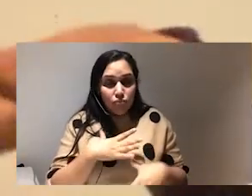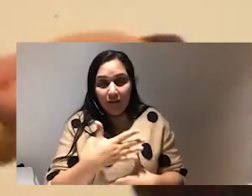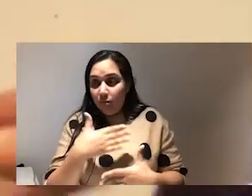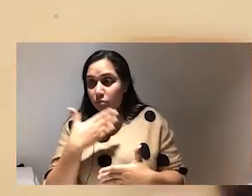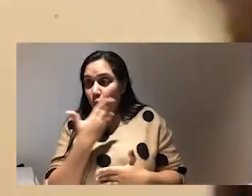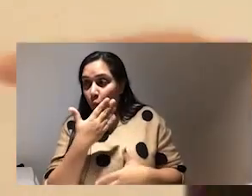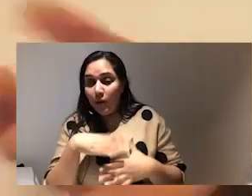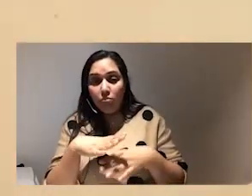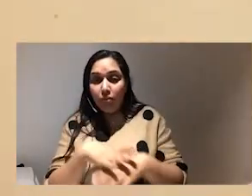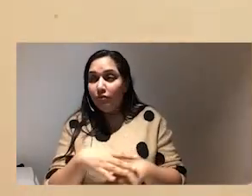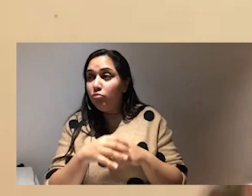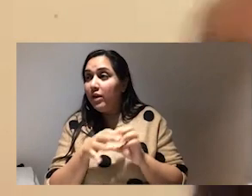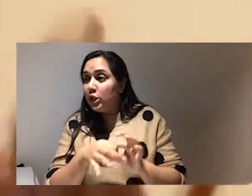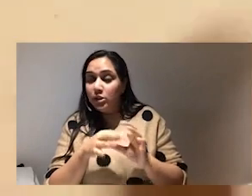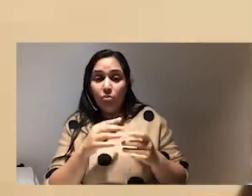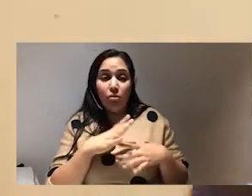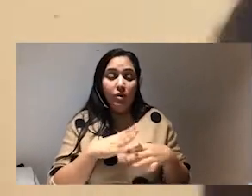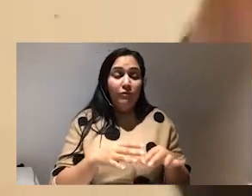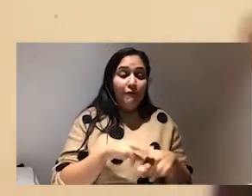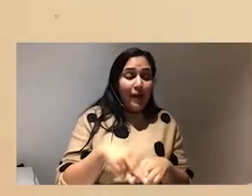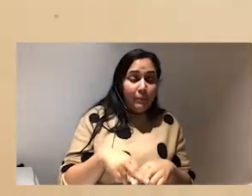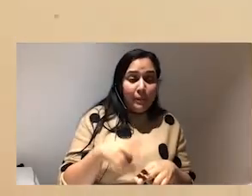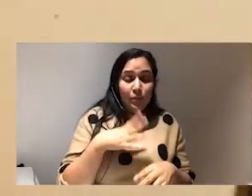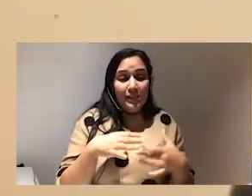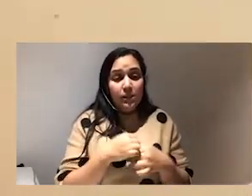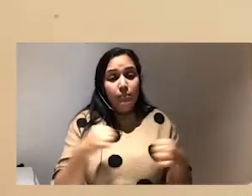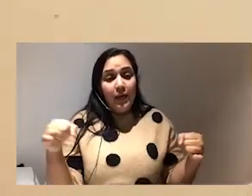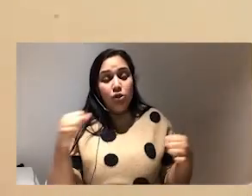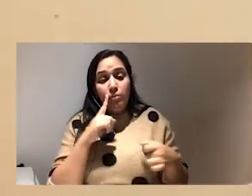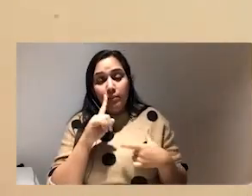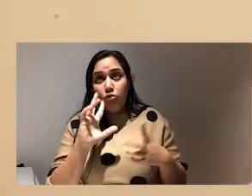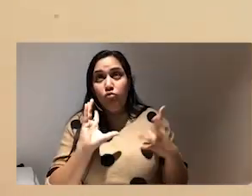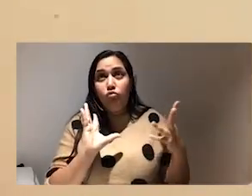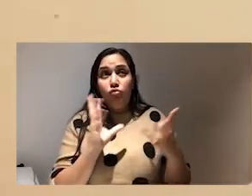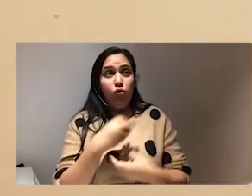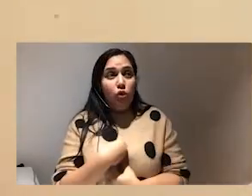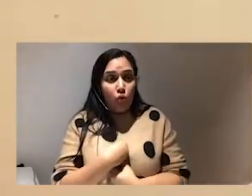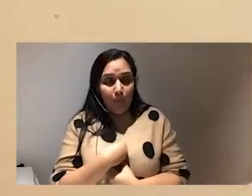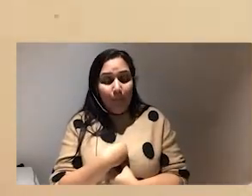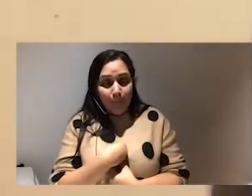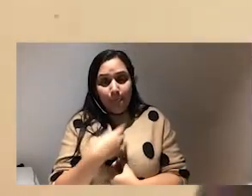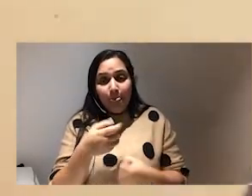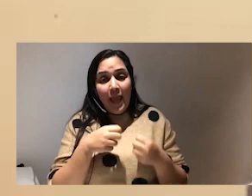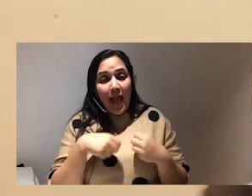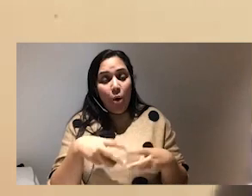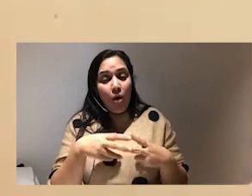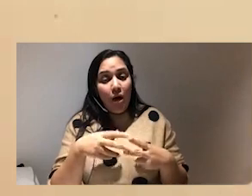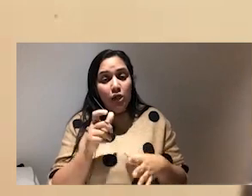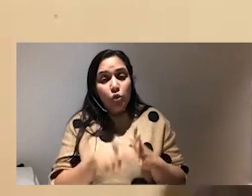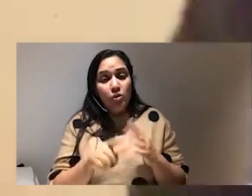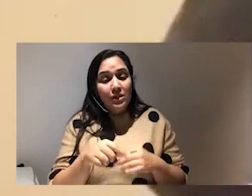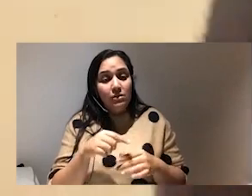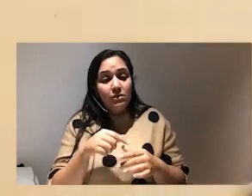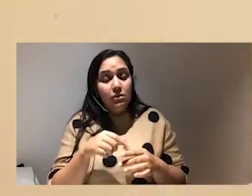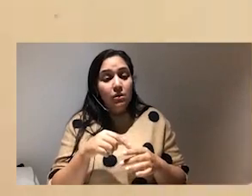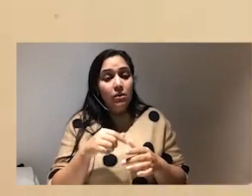from relationships family so i do think we need that spaciousness to like regroup and the way i do this practically i have a sabbath in my